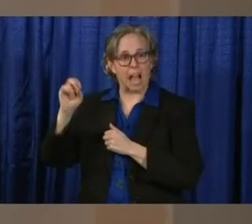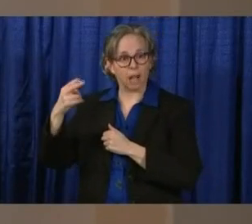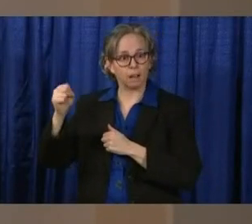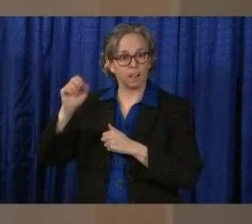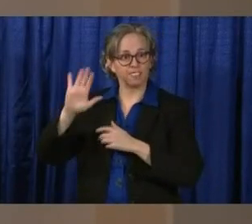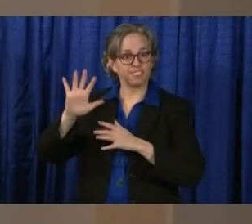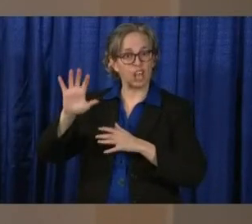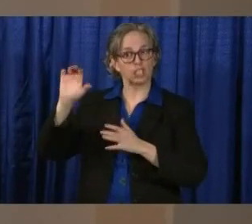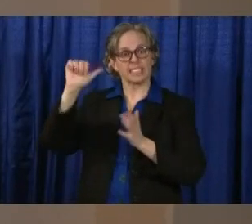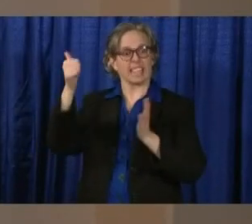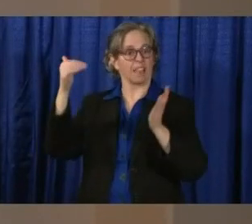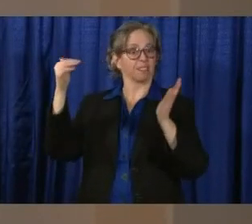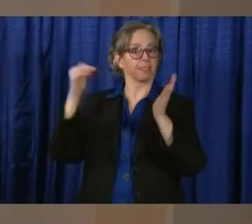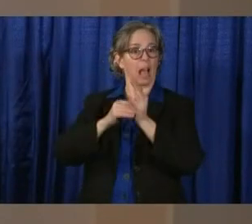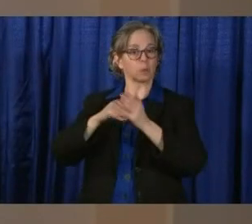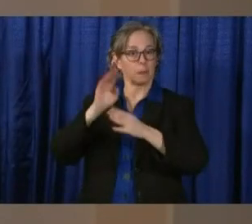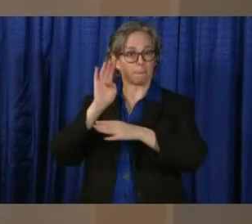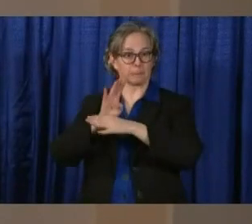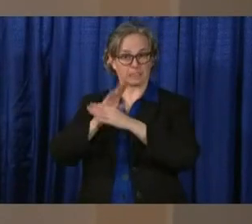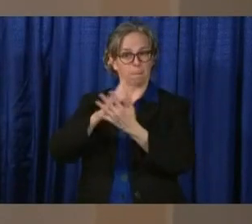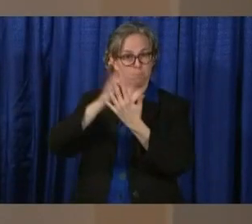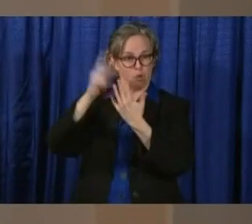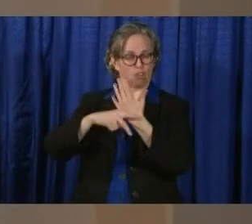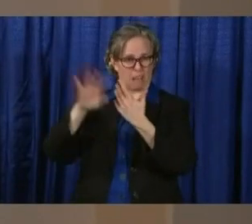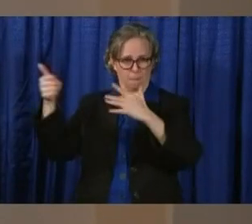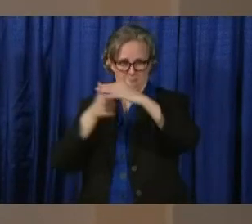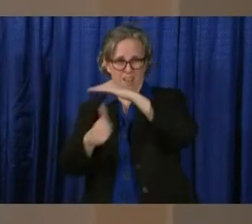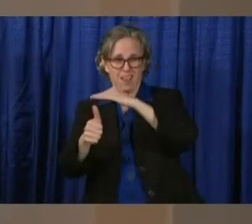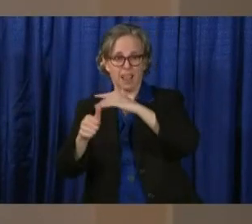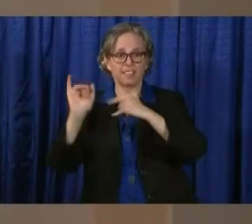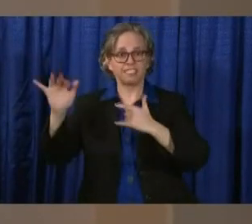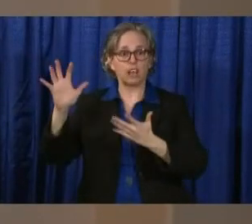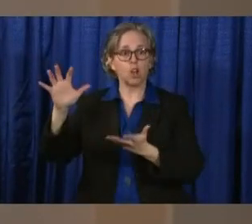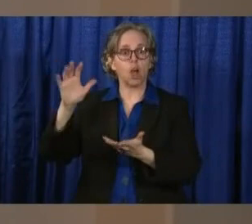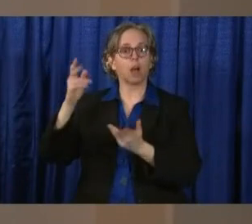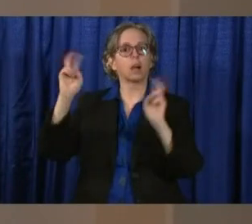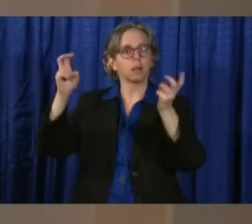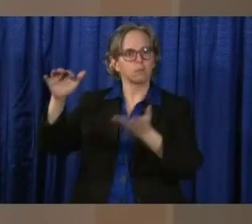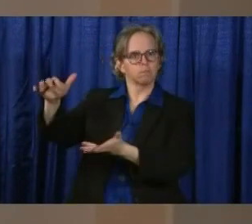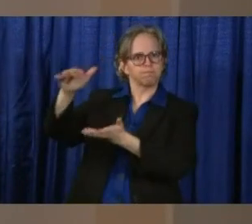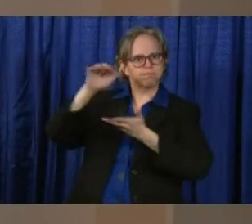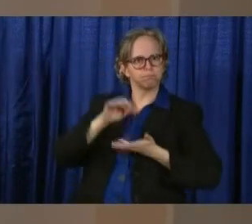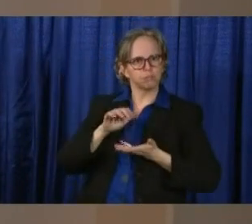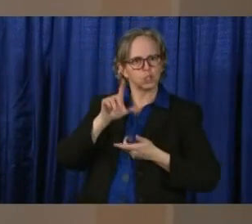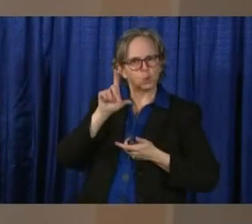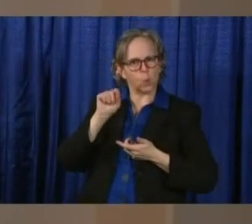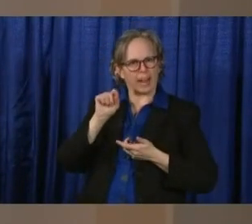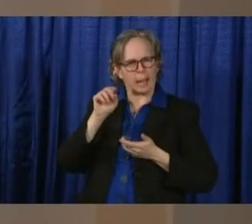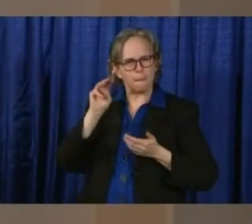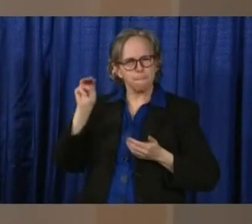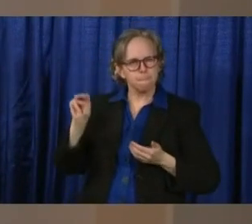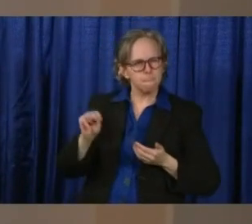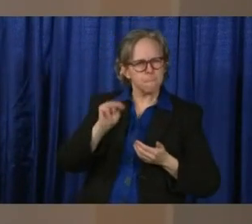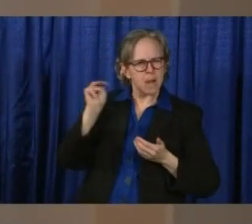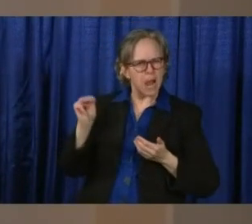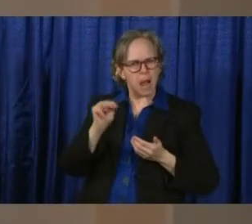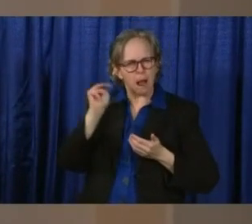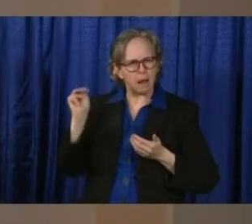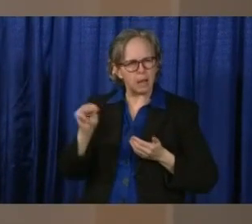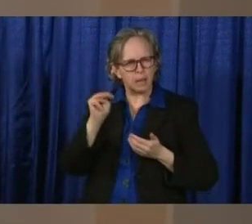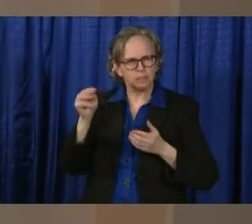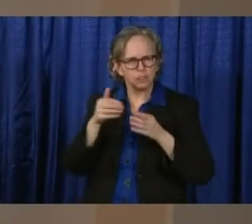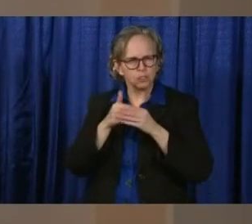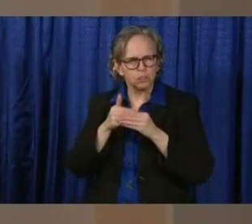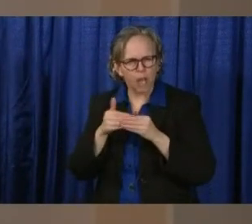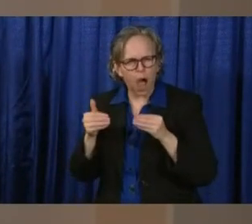is making $20 million available for Ohio businesses for this type of loan purpose. And so